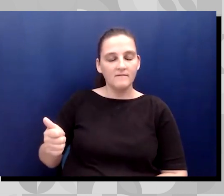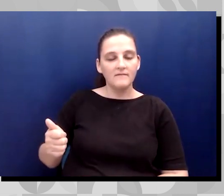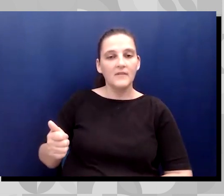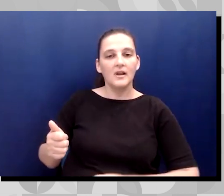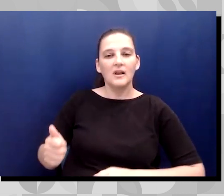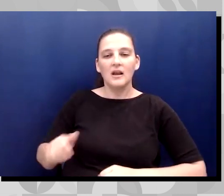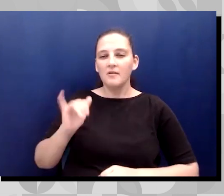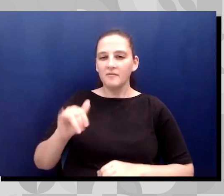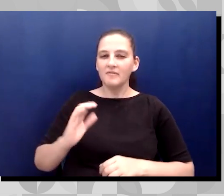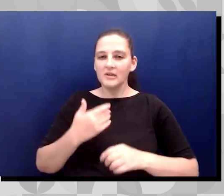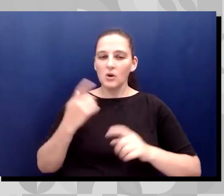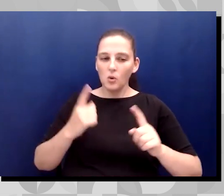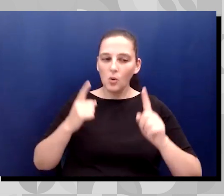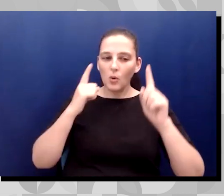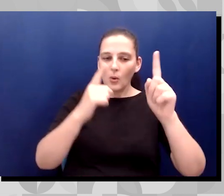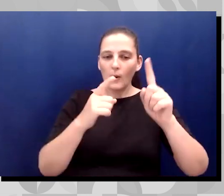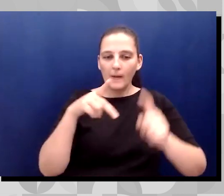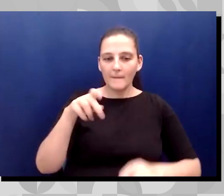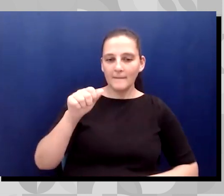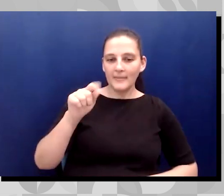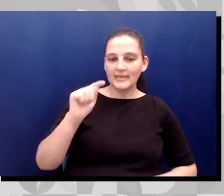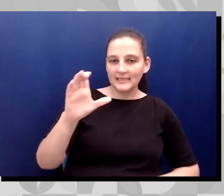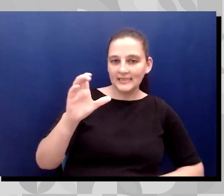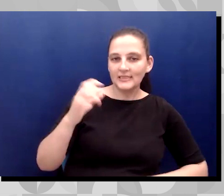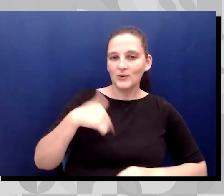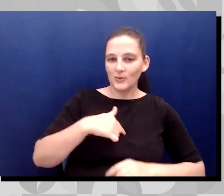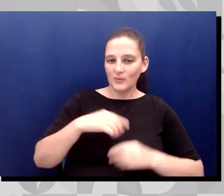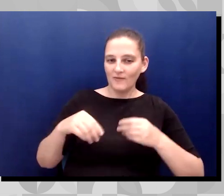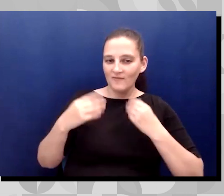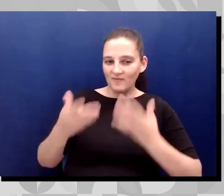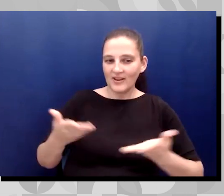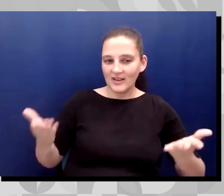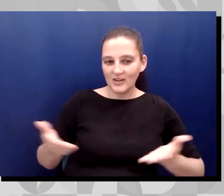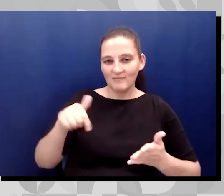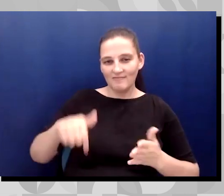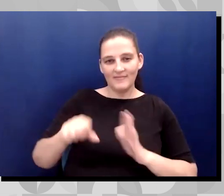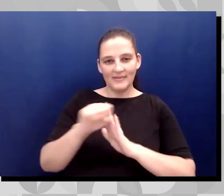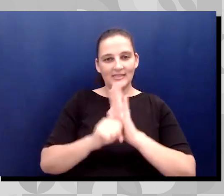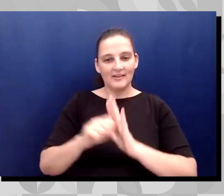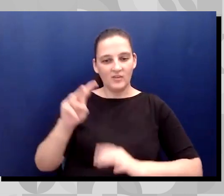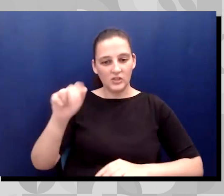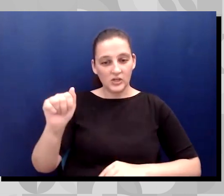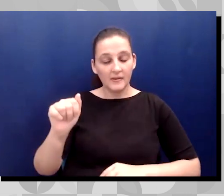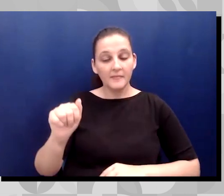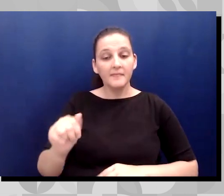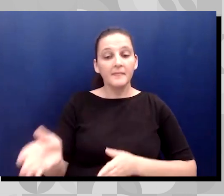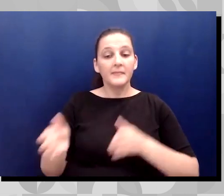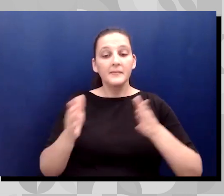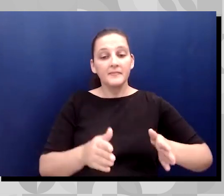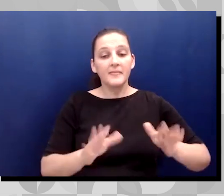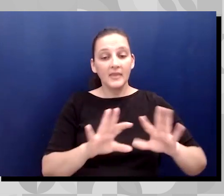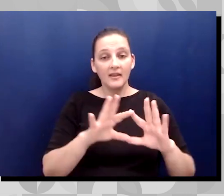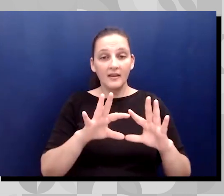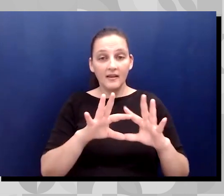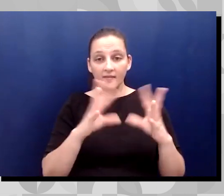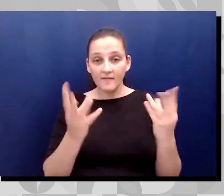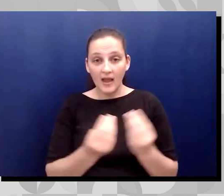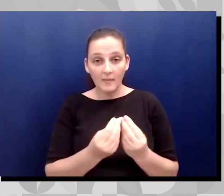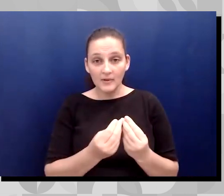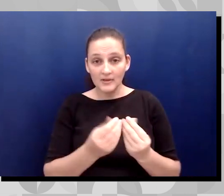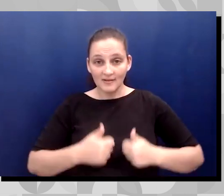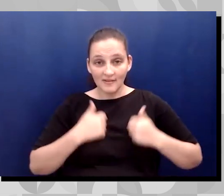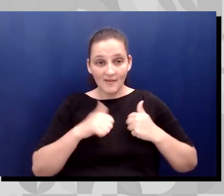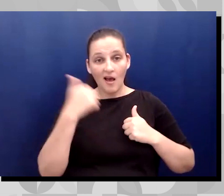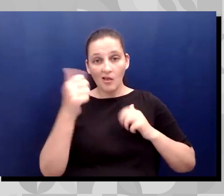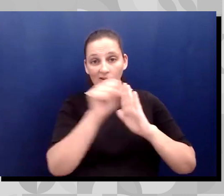PT provides here through Virginia. But for families who may be outside of Virginia, who are maybe in